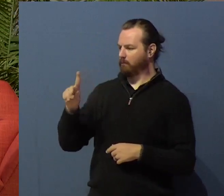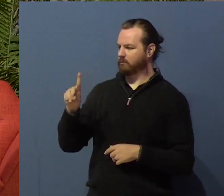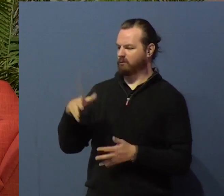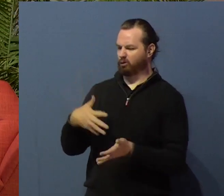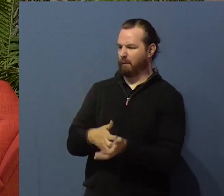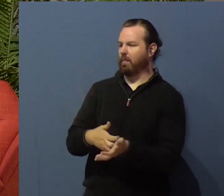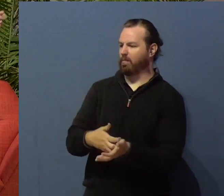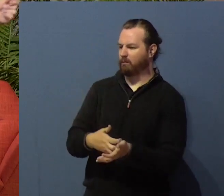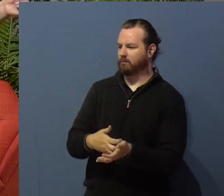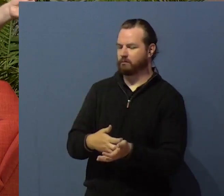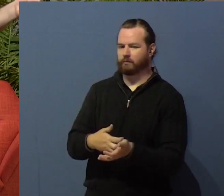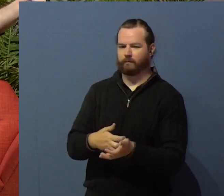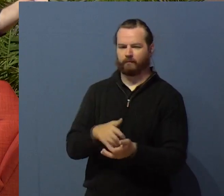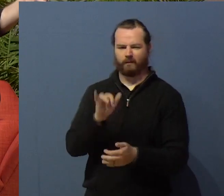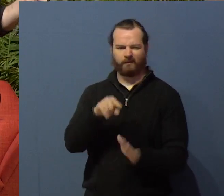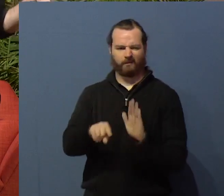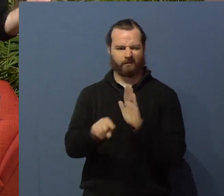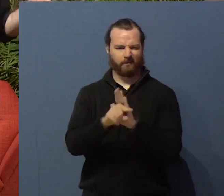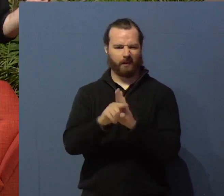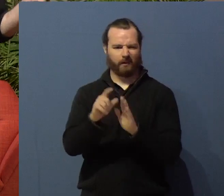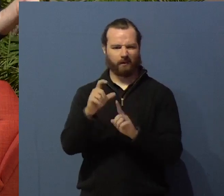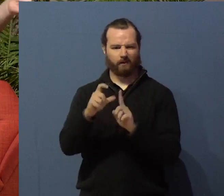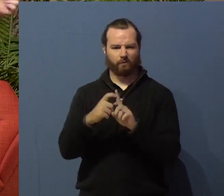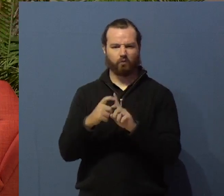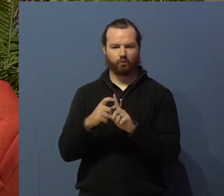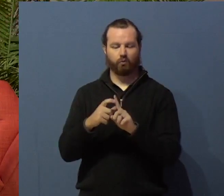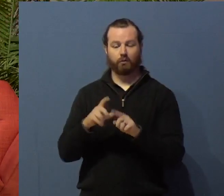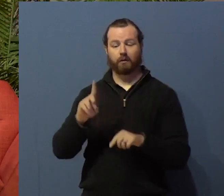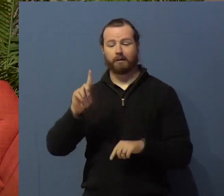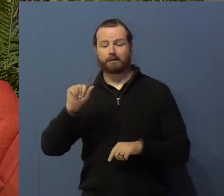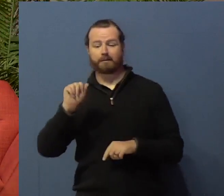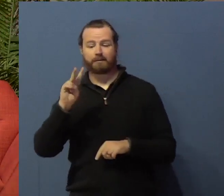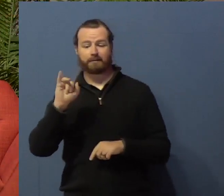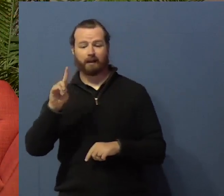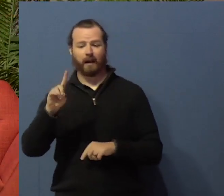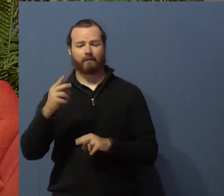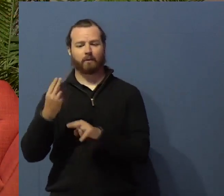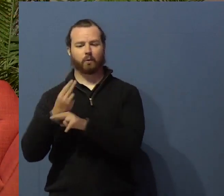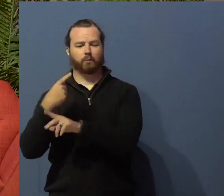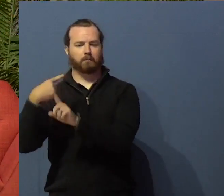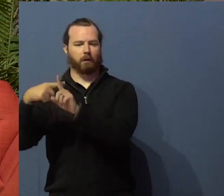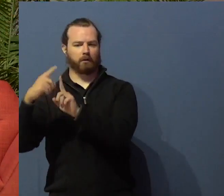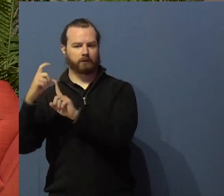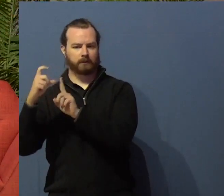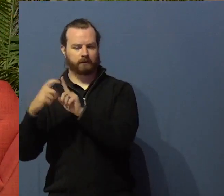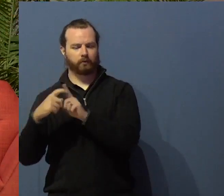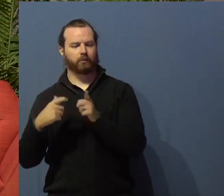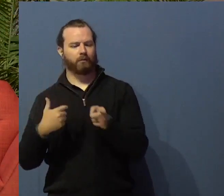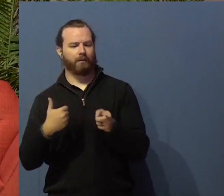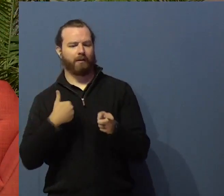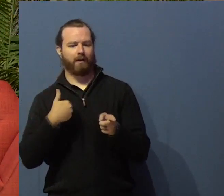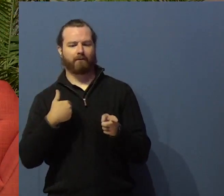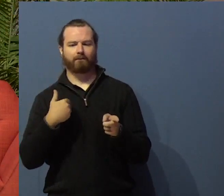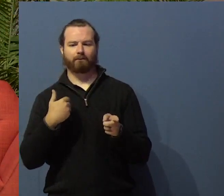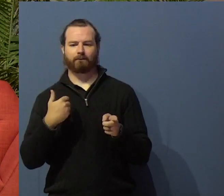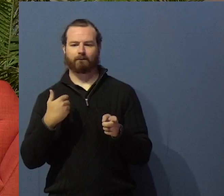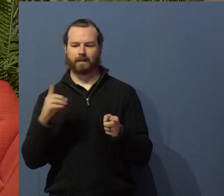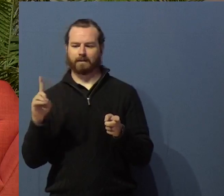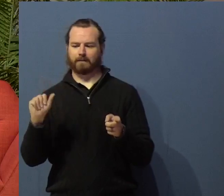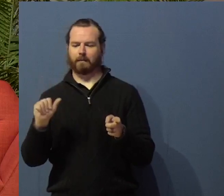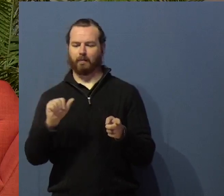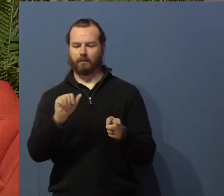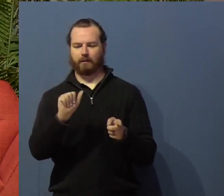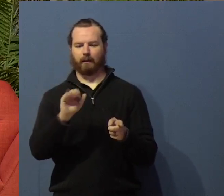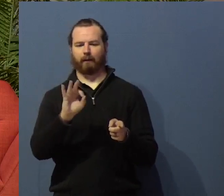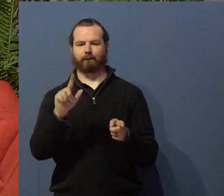uses the word neka, which means he's a cripple, which is a word that nobody likes hearing